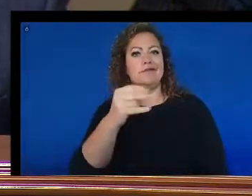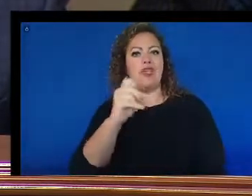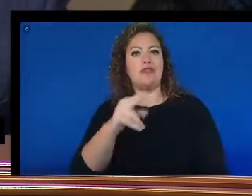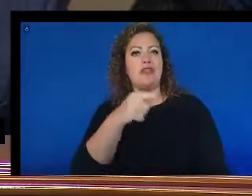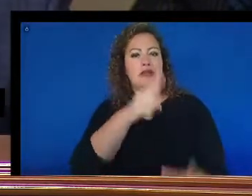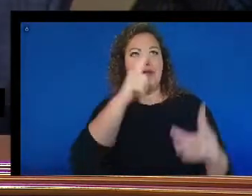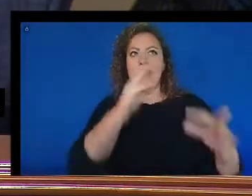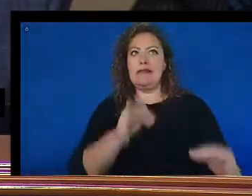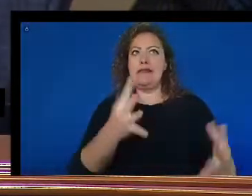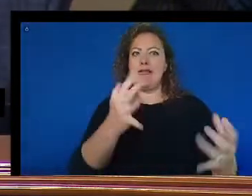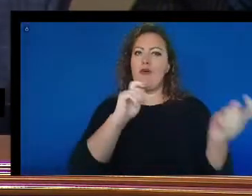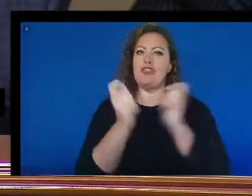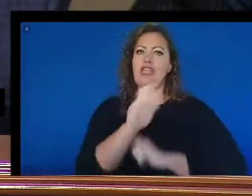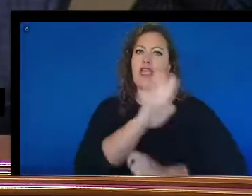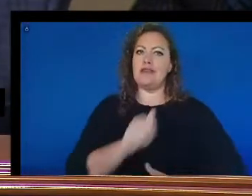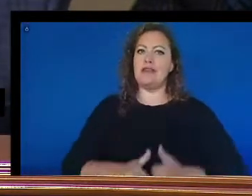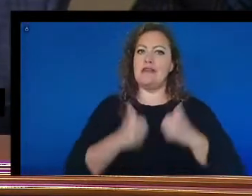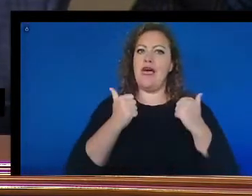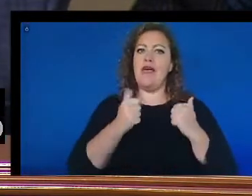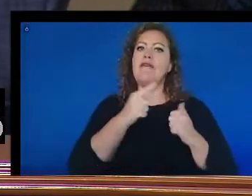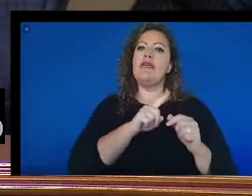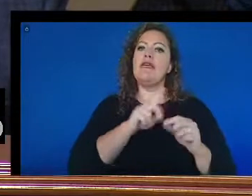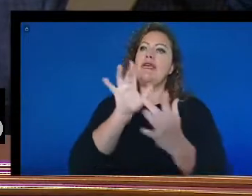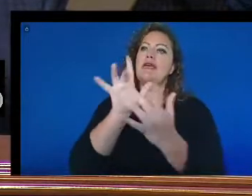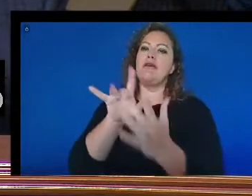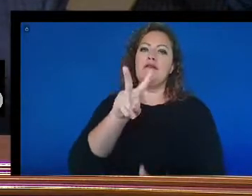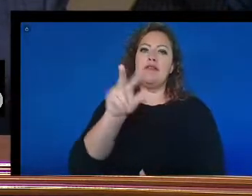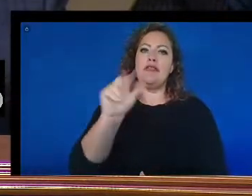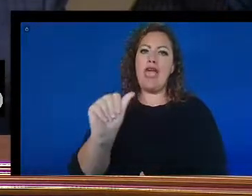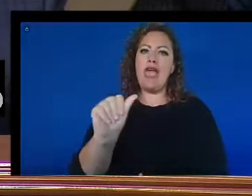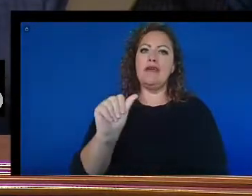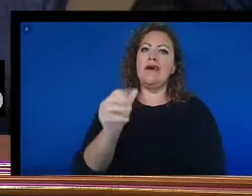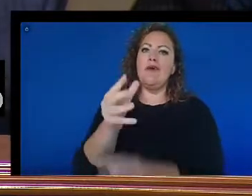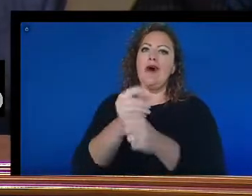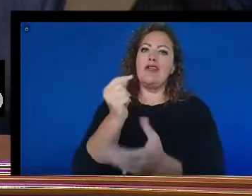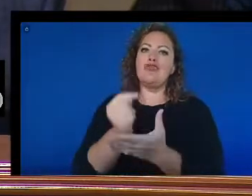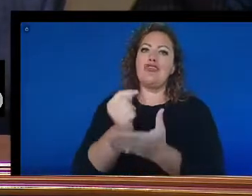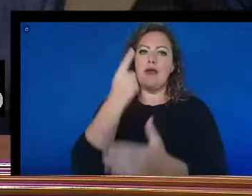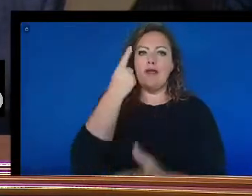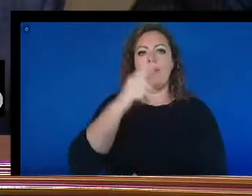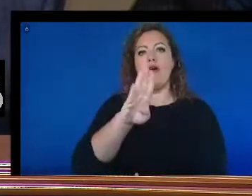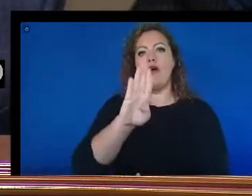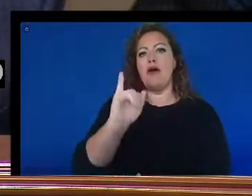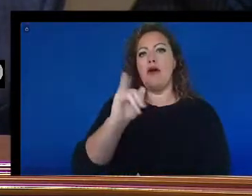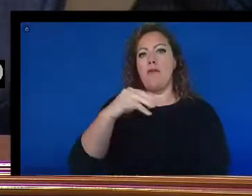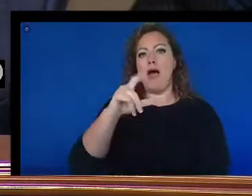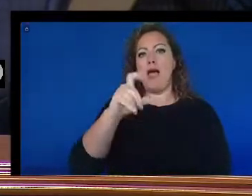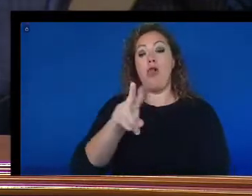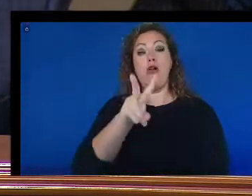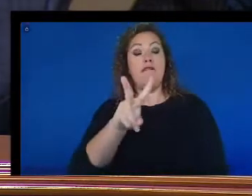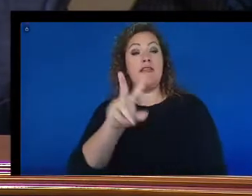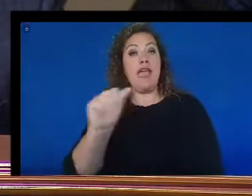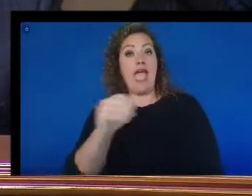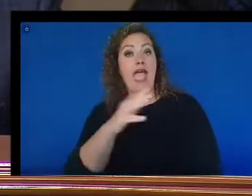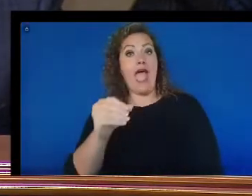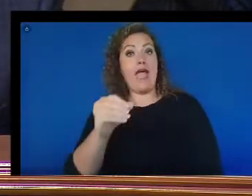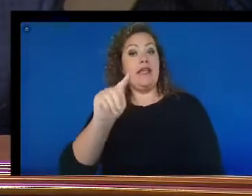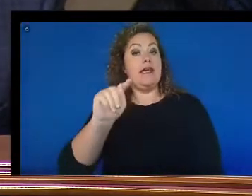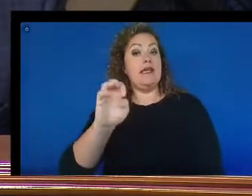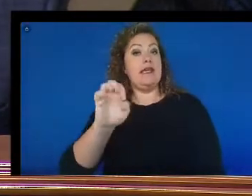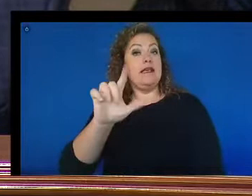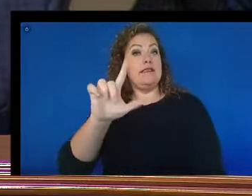VA and received treatment for his bipolar disorder. The VA and its telehealth services, which he accesses